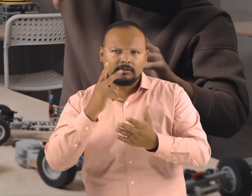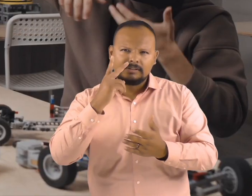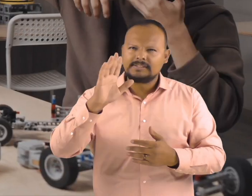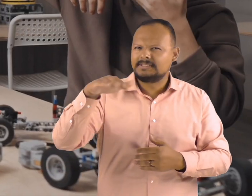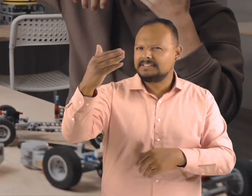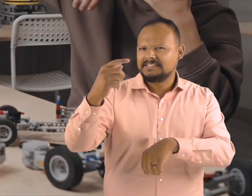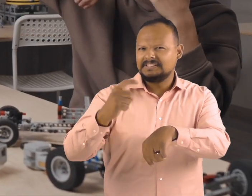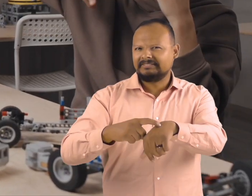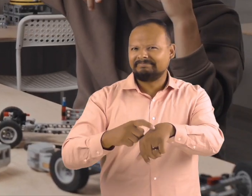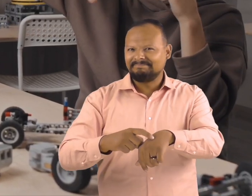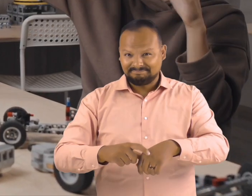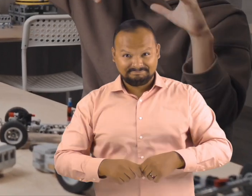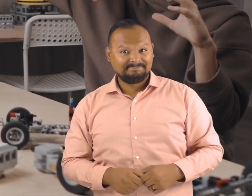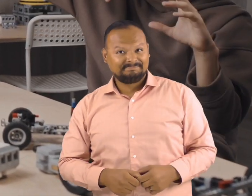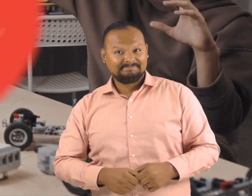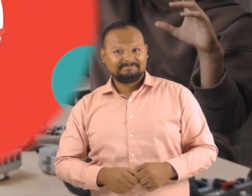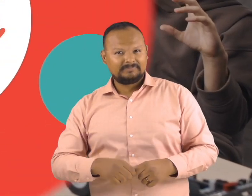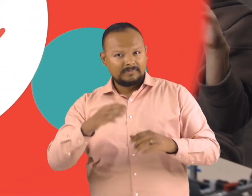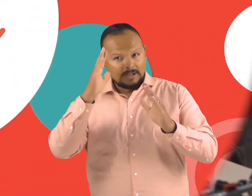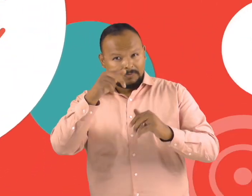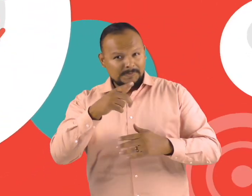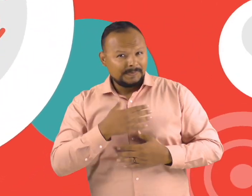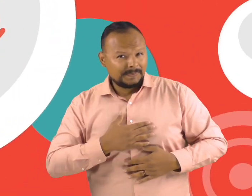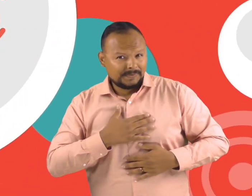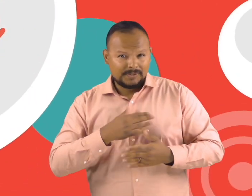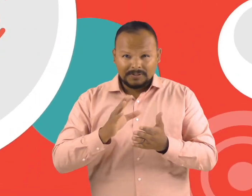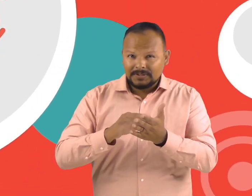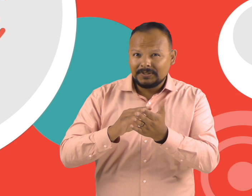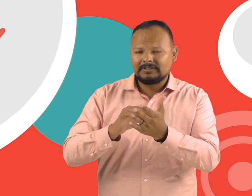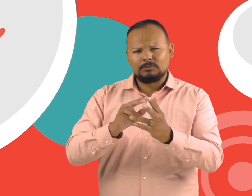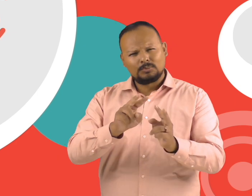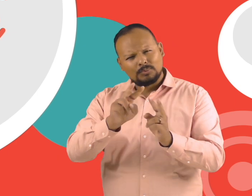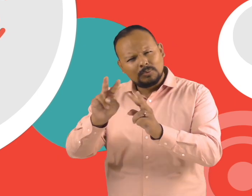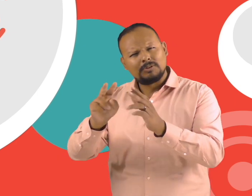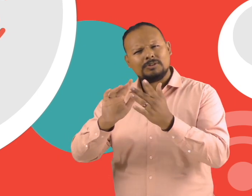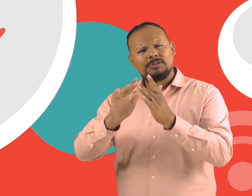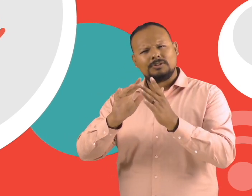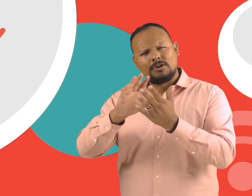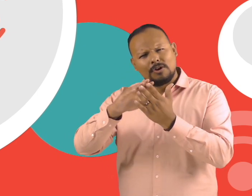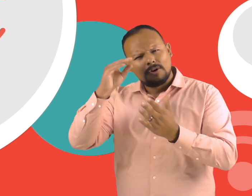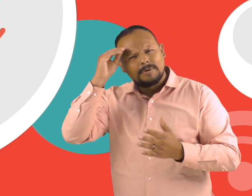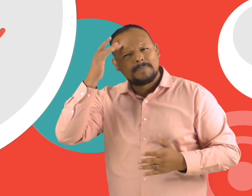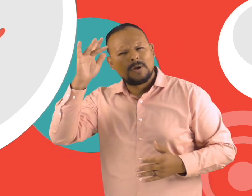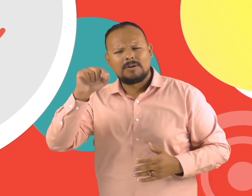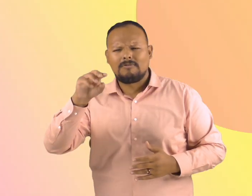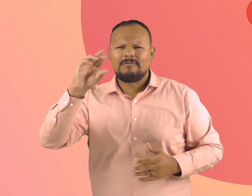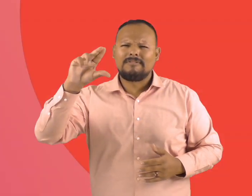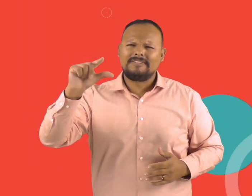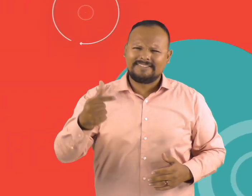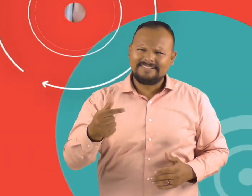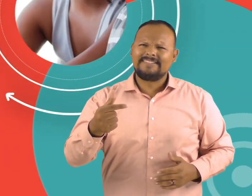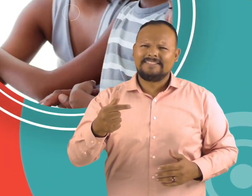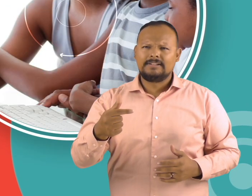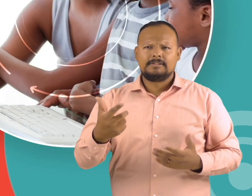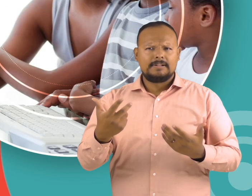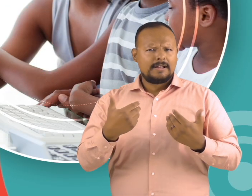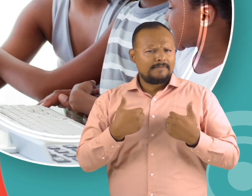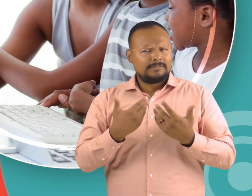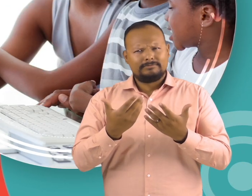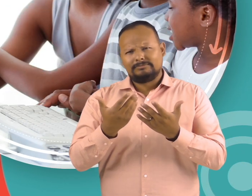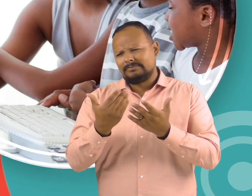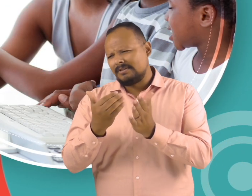Amphibians And we'll see you next time! Hope you had fun learning with us! Visit us at learnbright